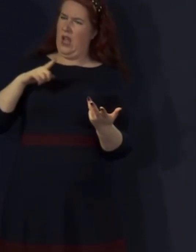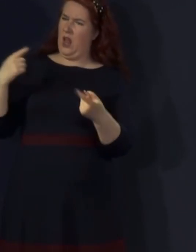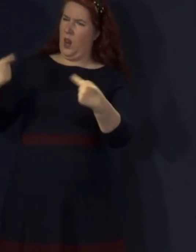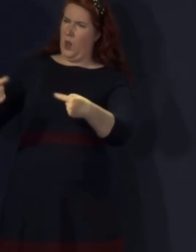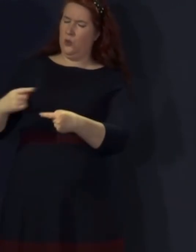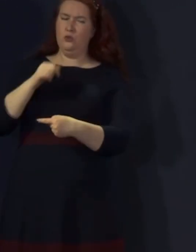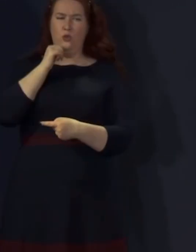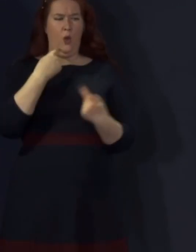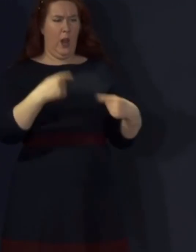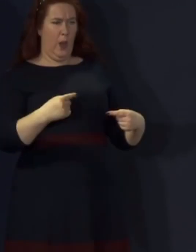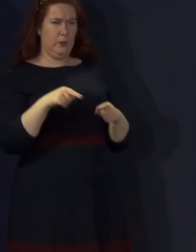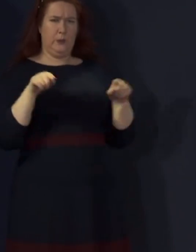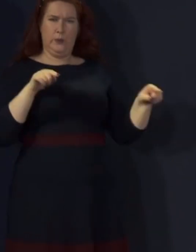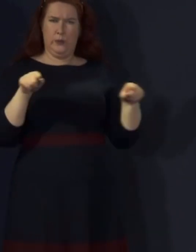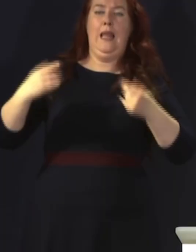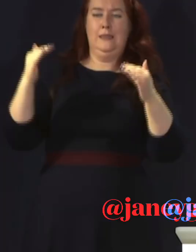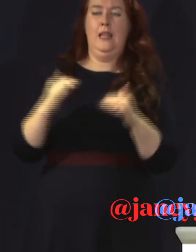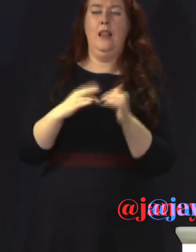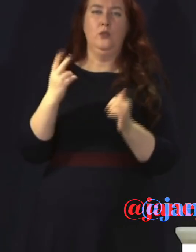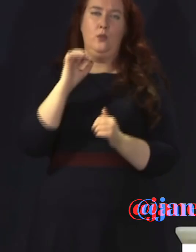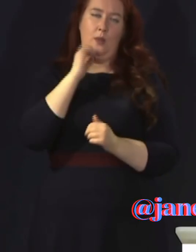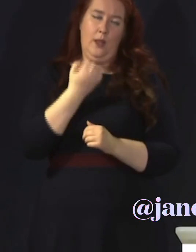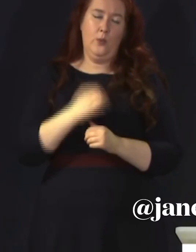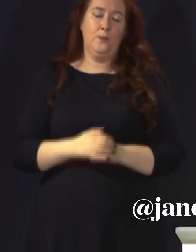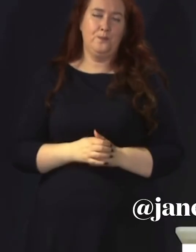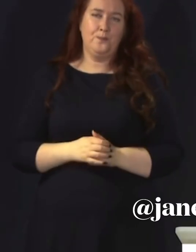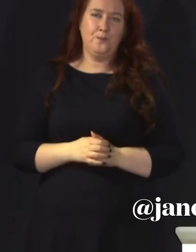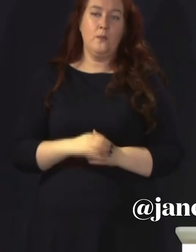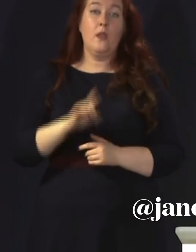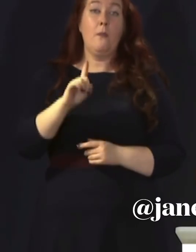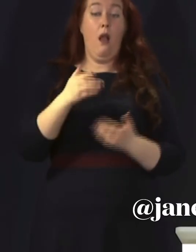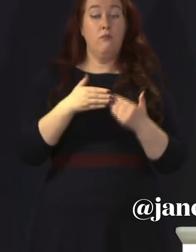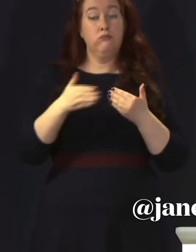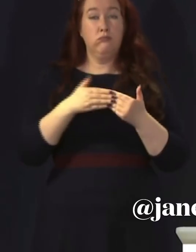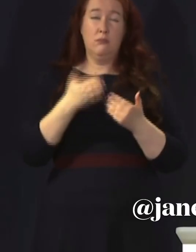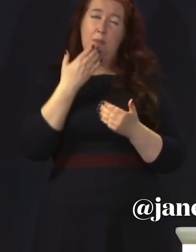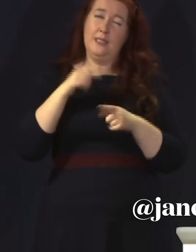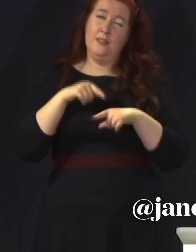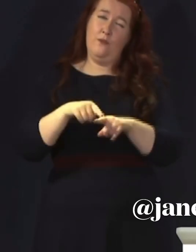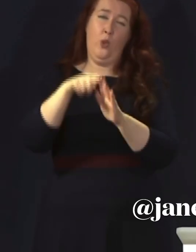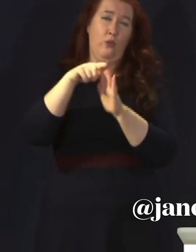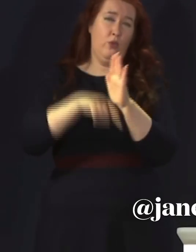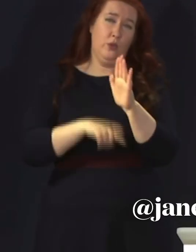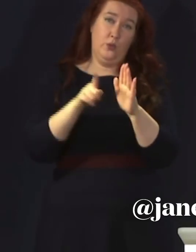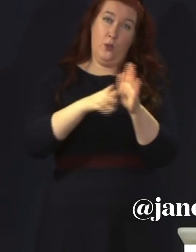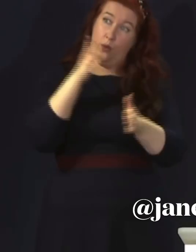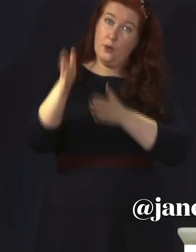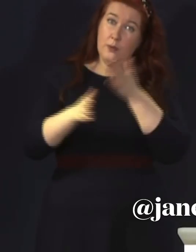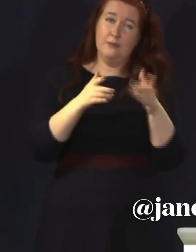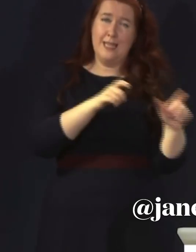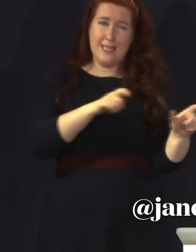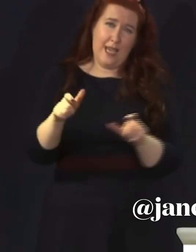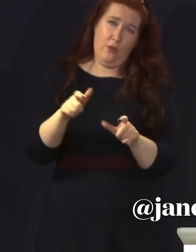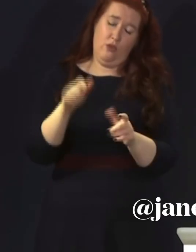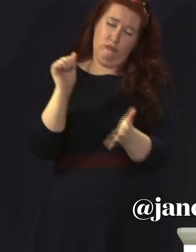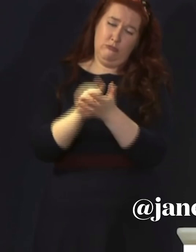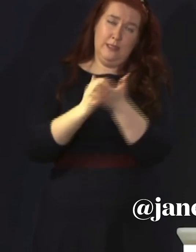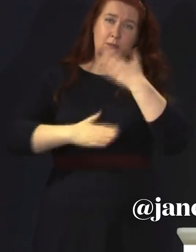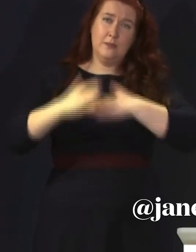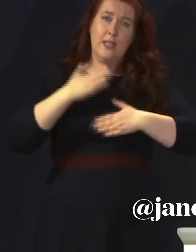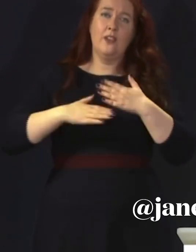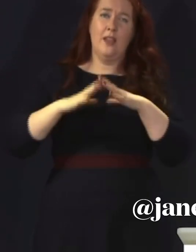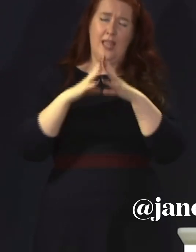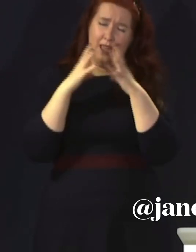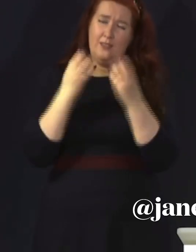up. There's going to be people, fake families. We're saying don't go fucking mad. Don't go tonto. Just look after each other, two Alsatians apart,